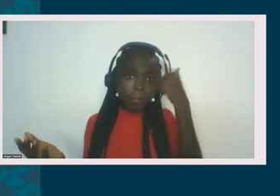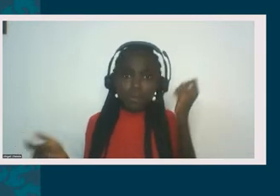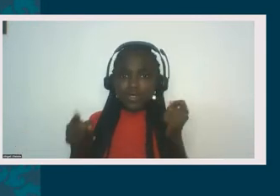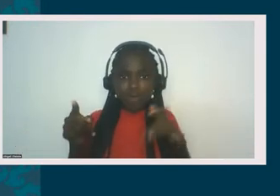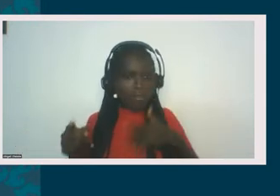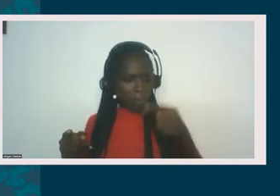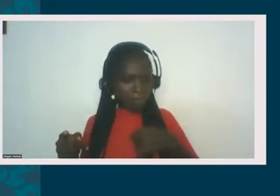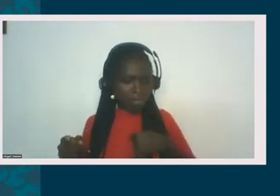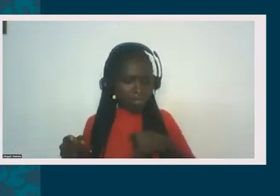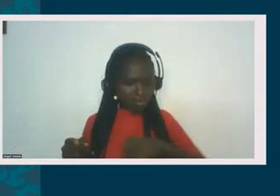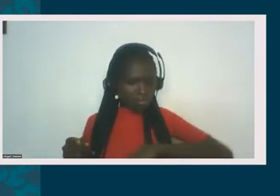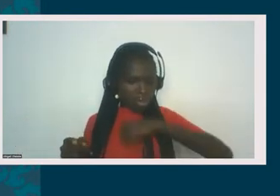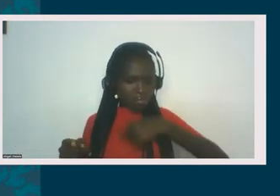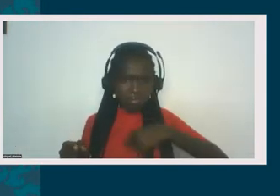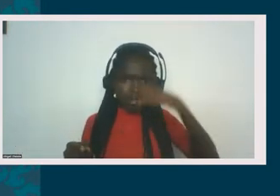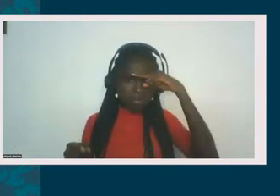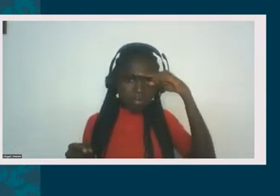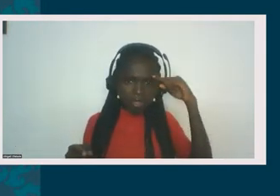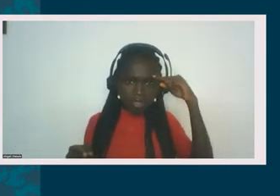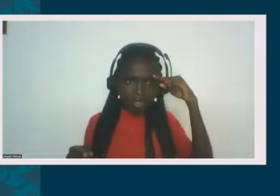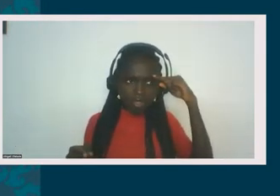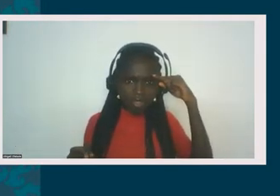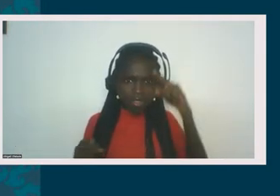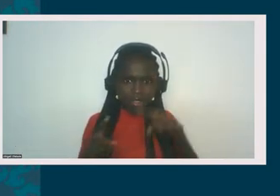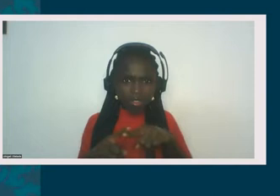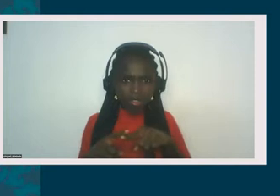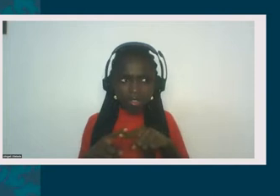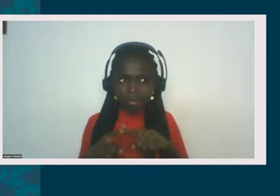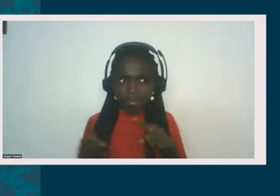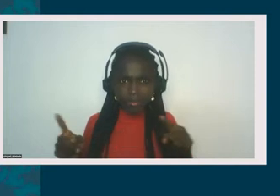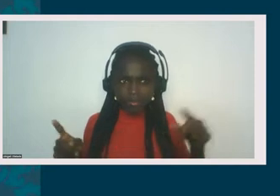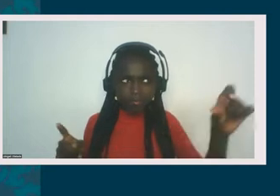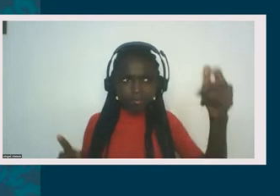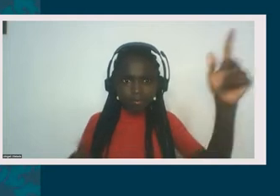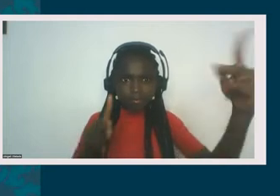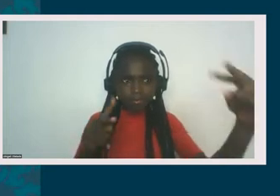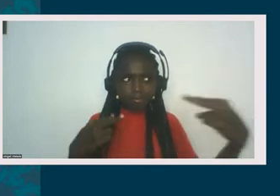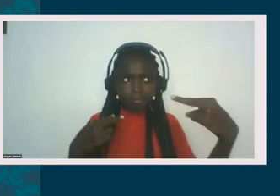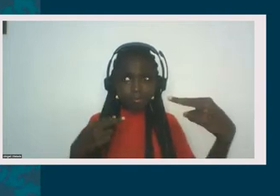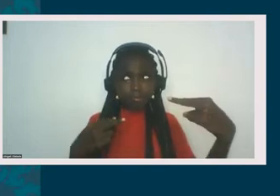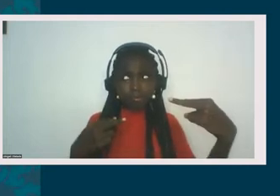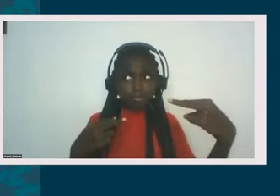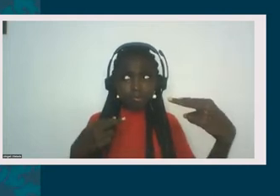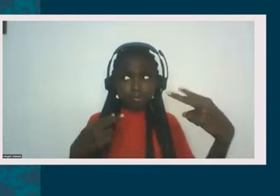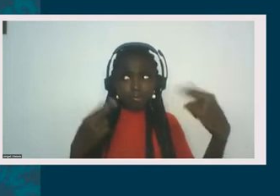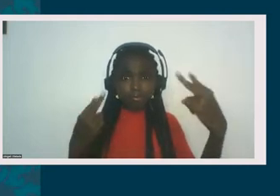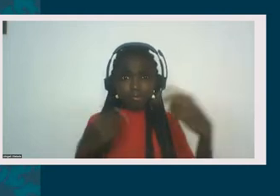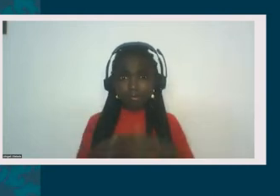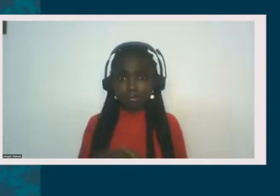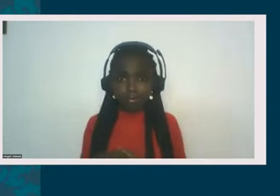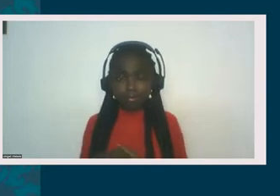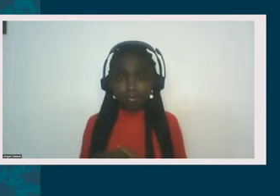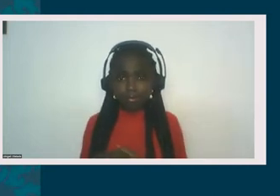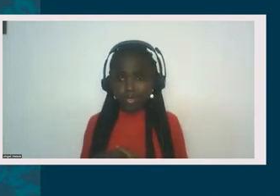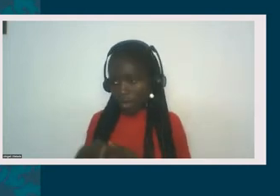who you are and you're black, but the society doesn't quite see you that way. And so your friends and family and so